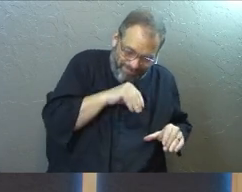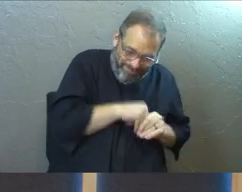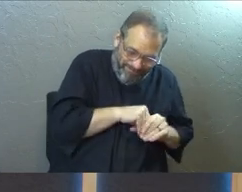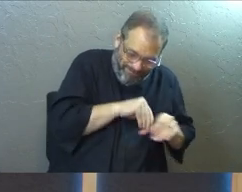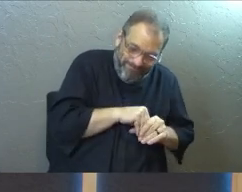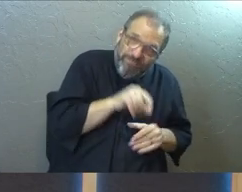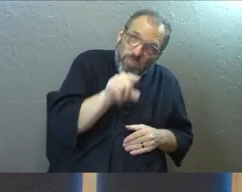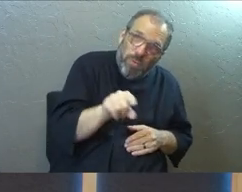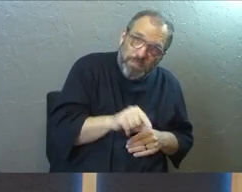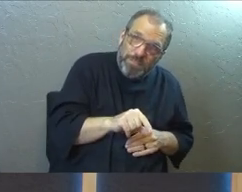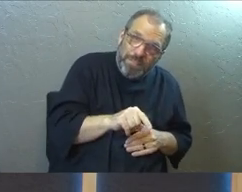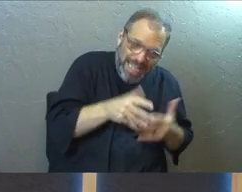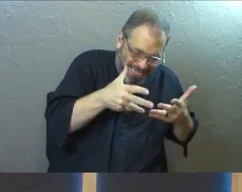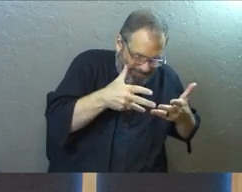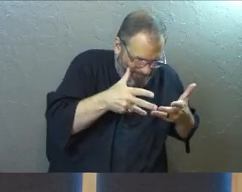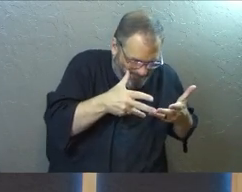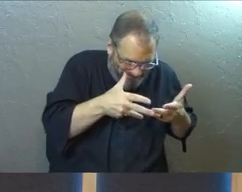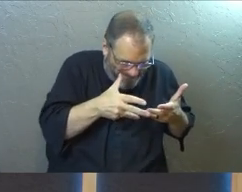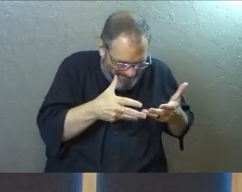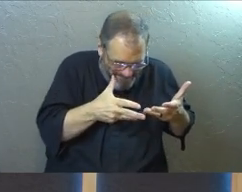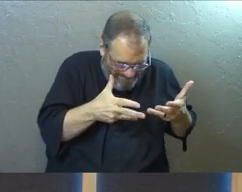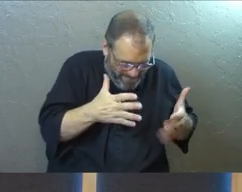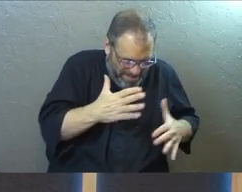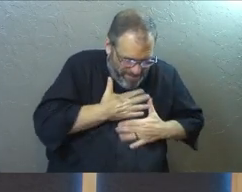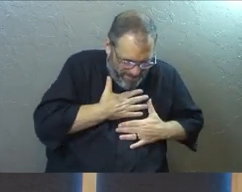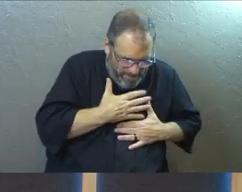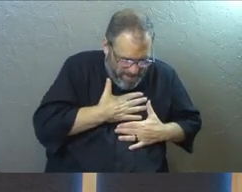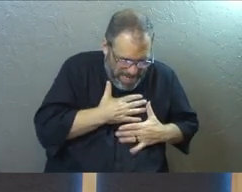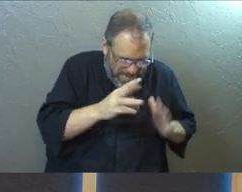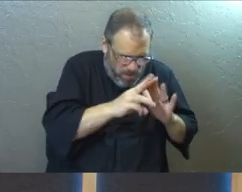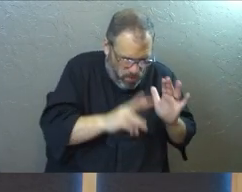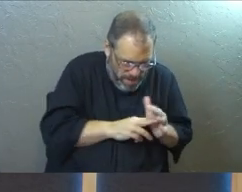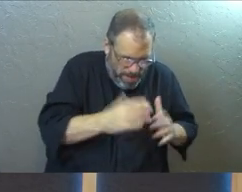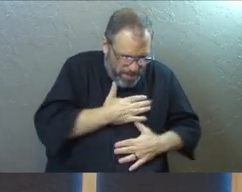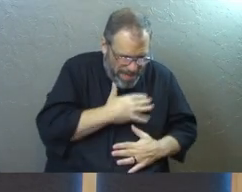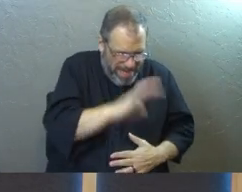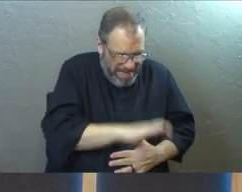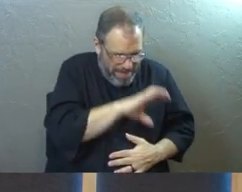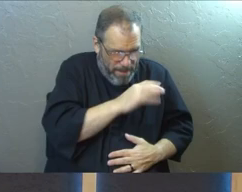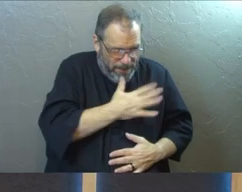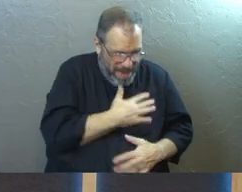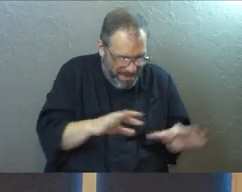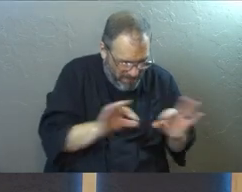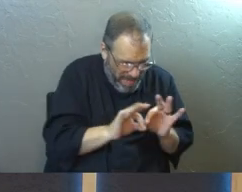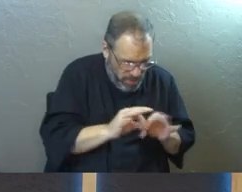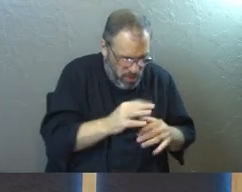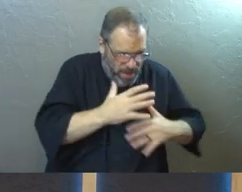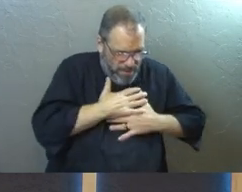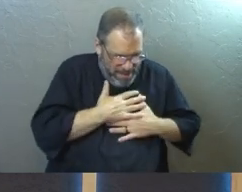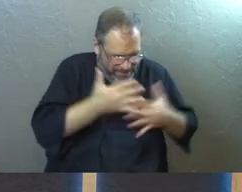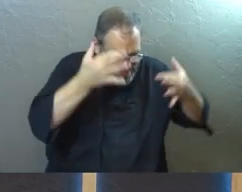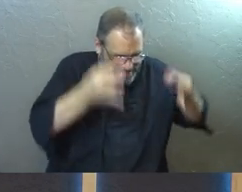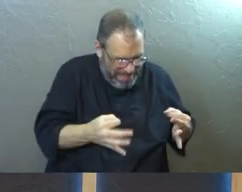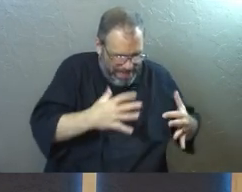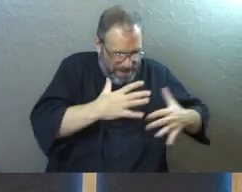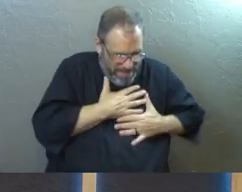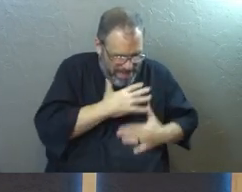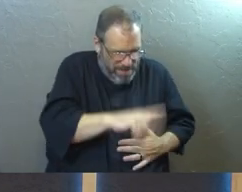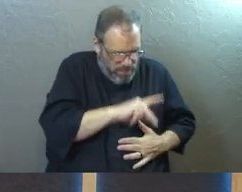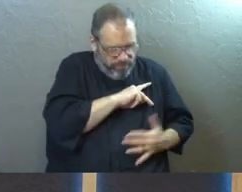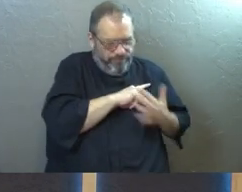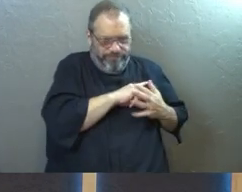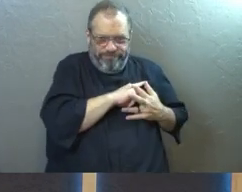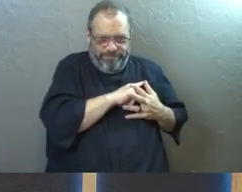in you. That there's this idea that it's our will, it's our character, it's our values, it's the way that we make decisions, it's our